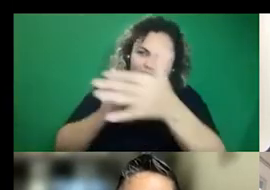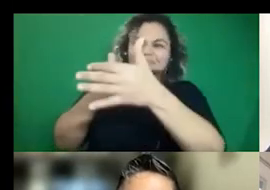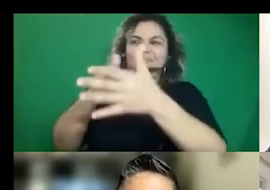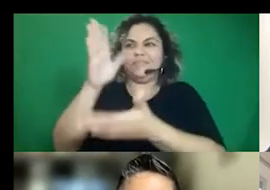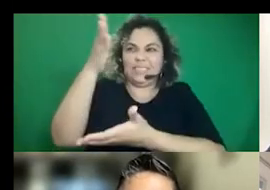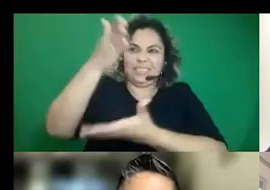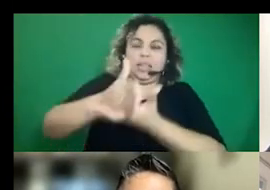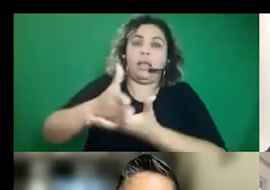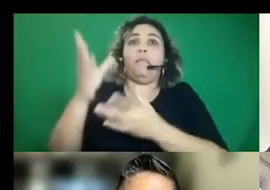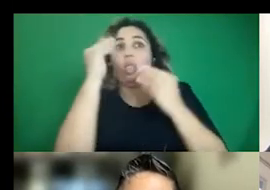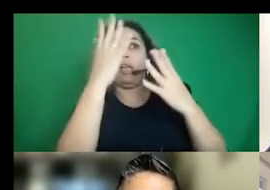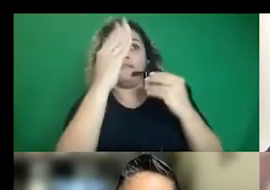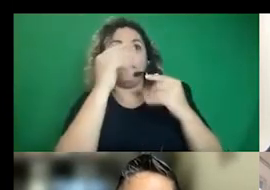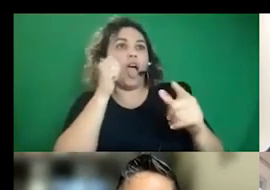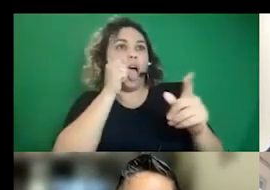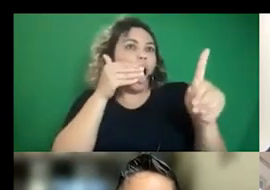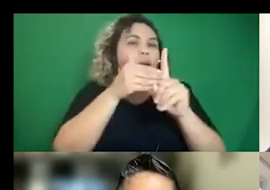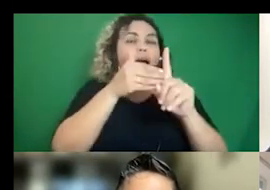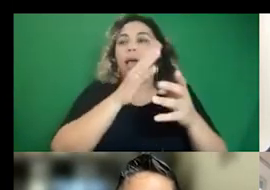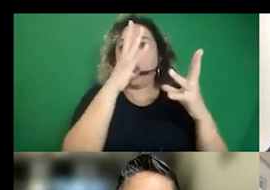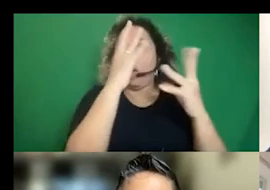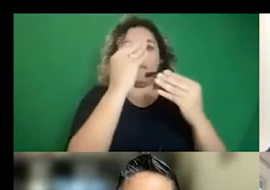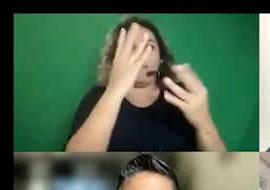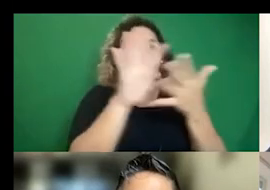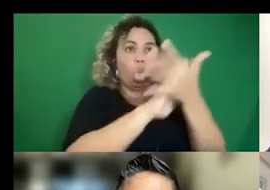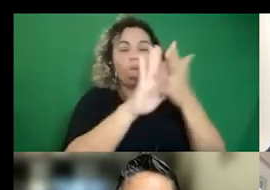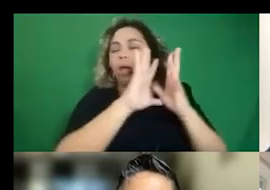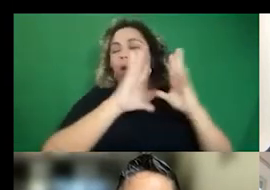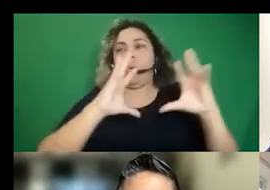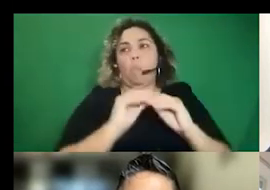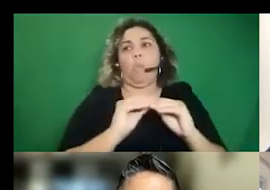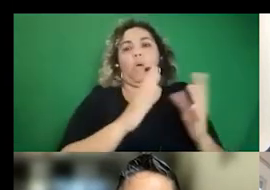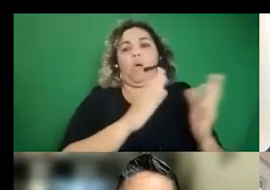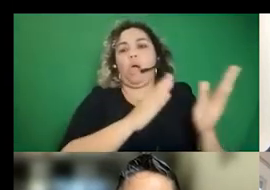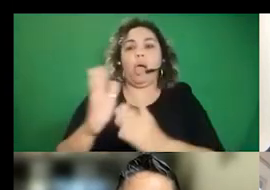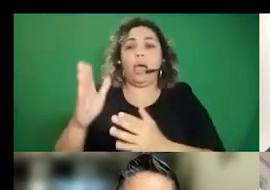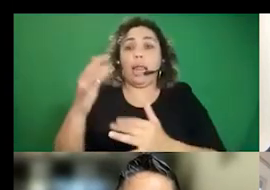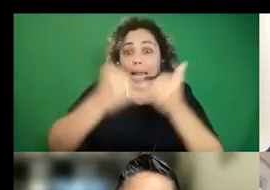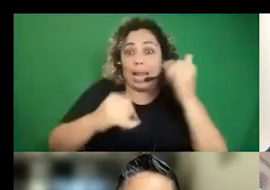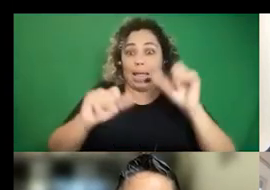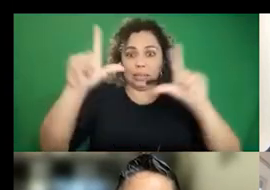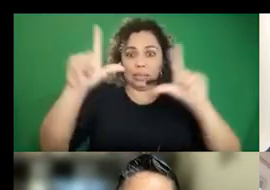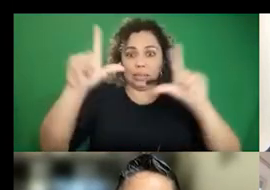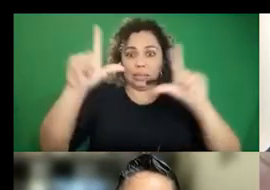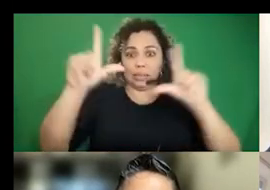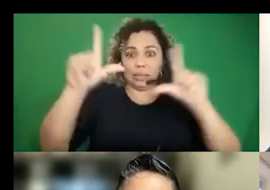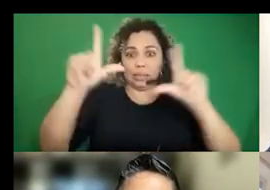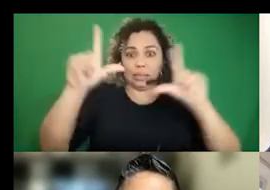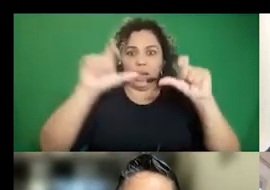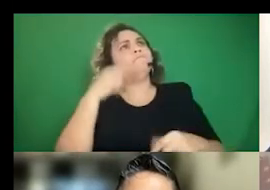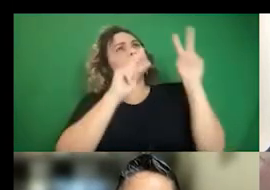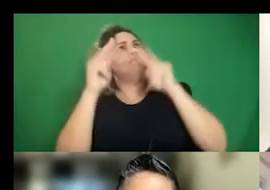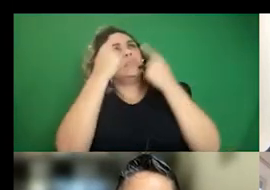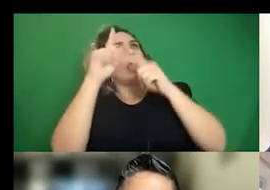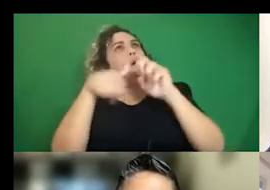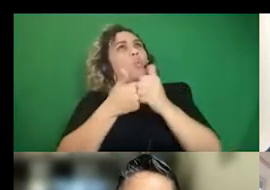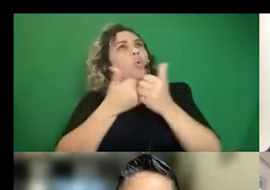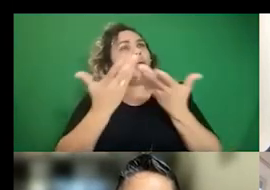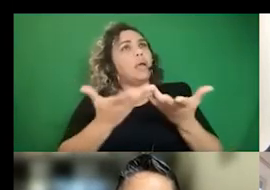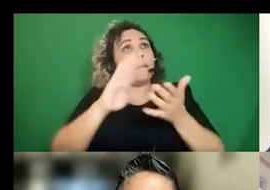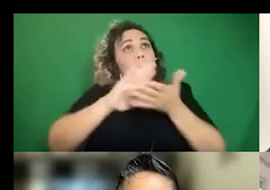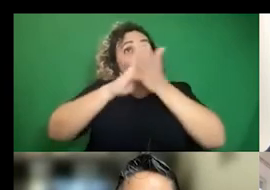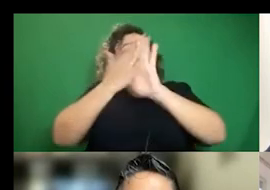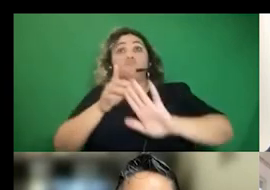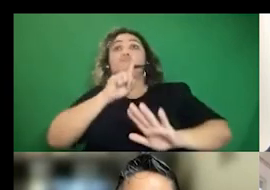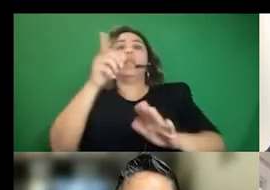disinfo. And so those last slides really left me thinking about like, how do we make this a practice for all